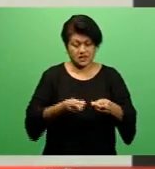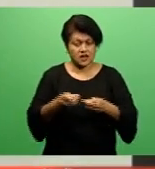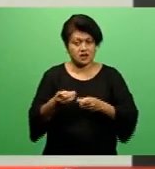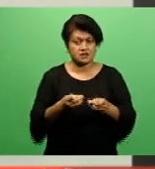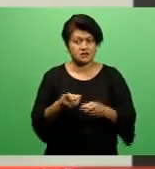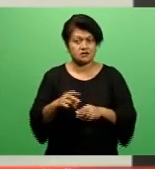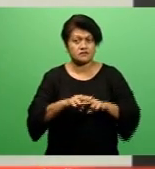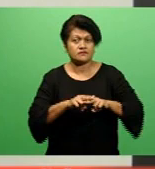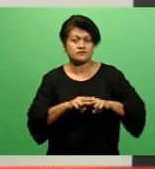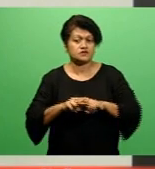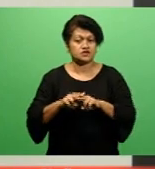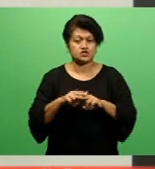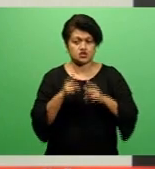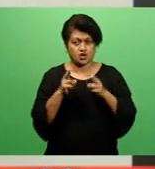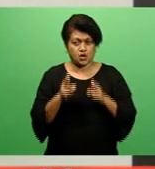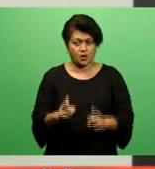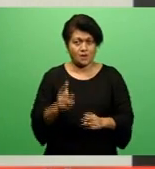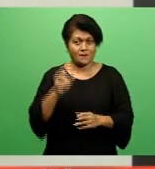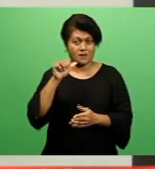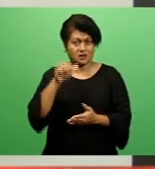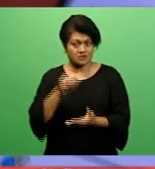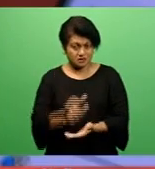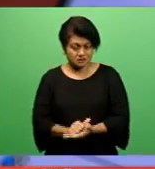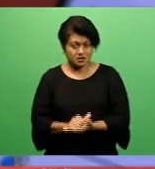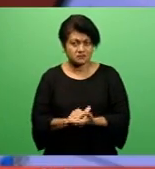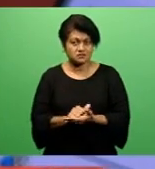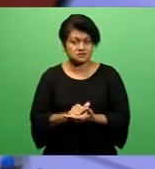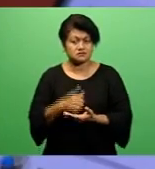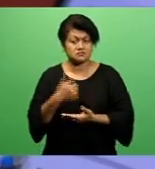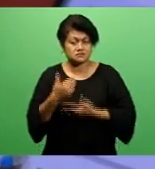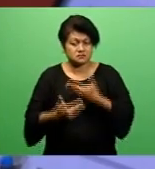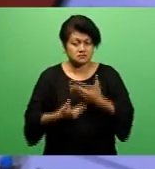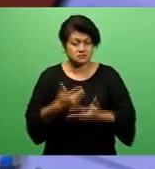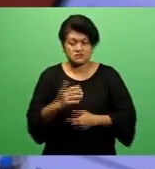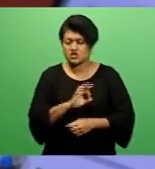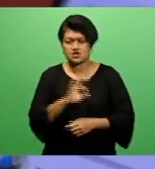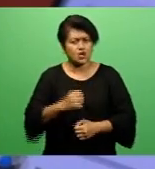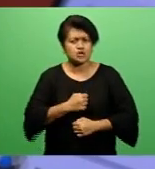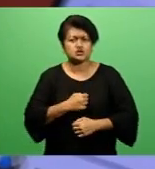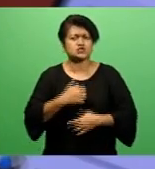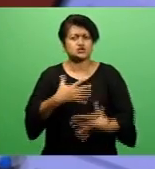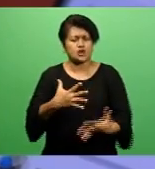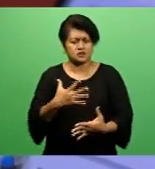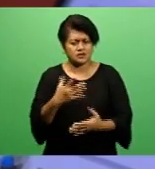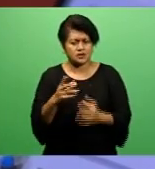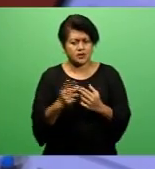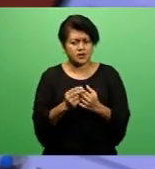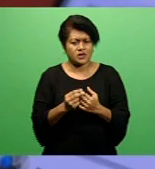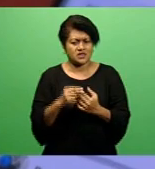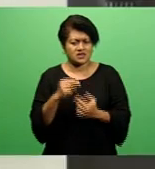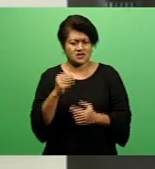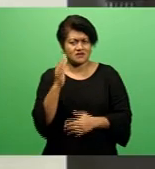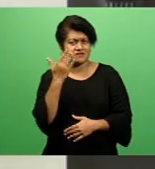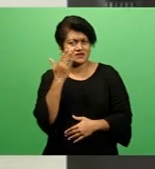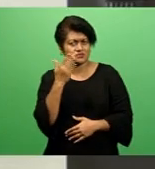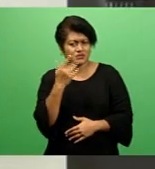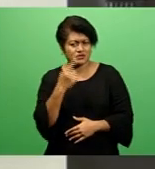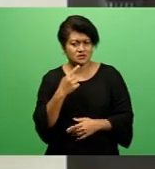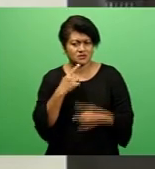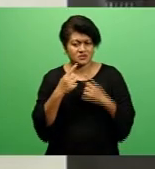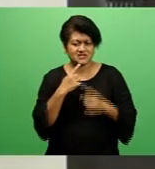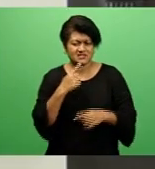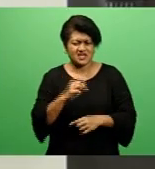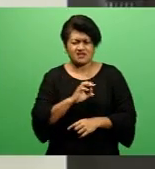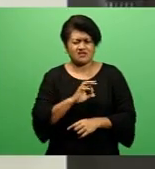Human Rights and Anti-Discrimination Commission states that he is not shocked over the post, but rather disgusted. You know, those who are